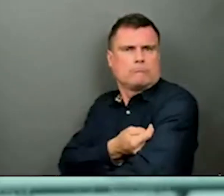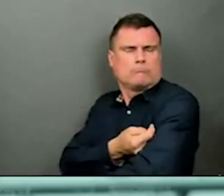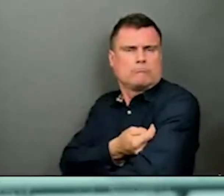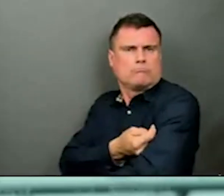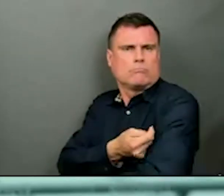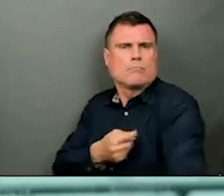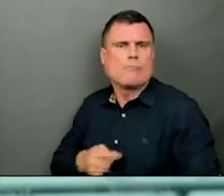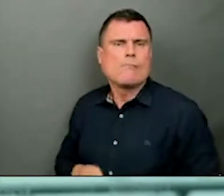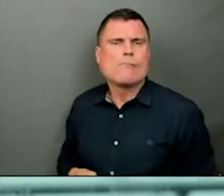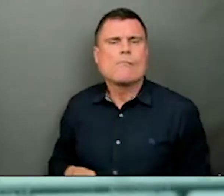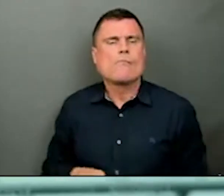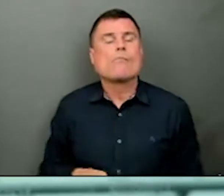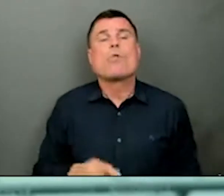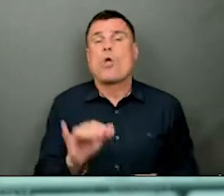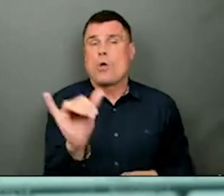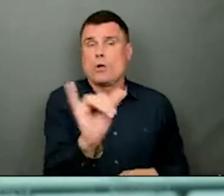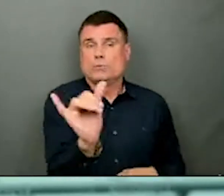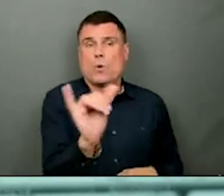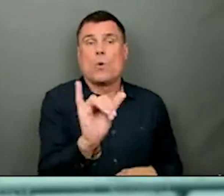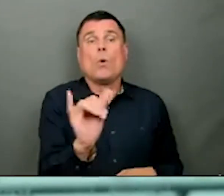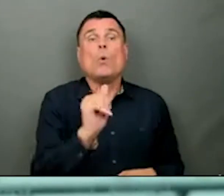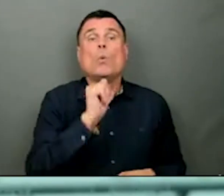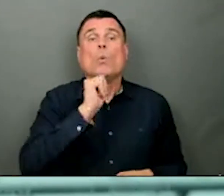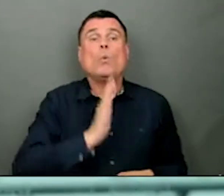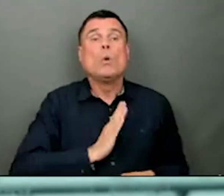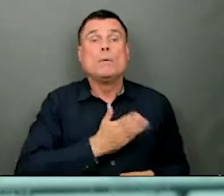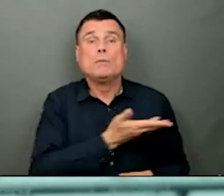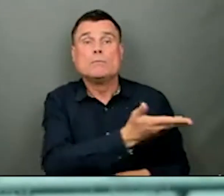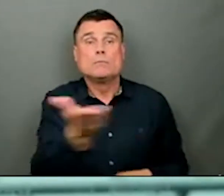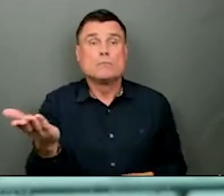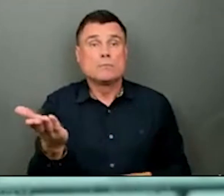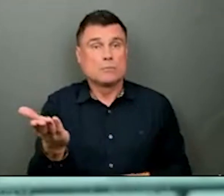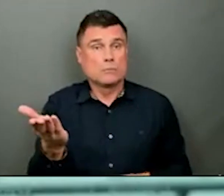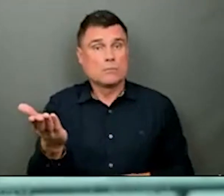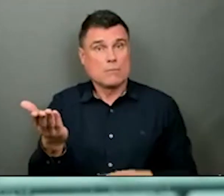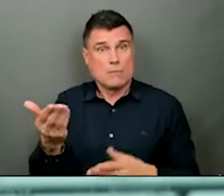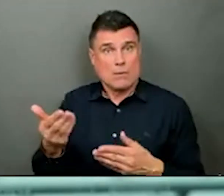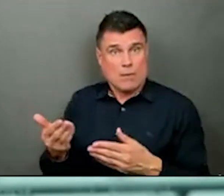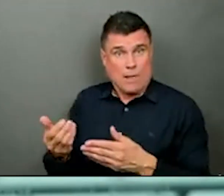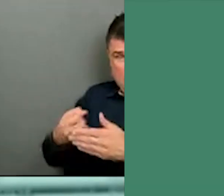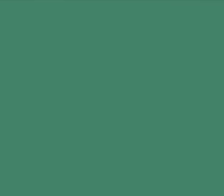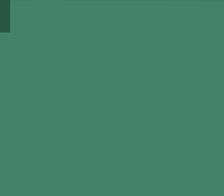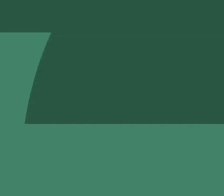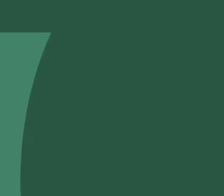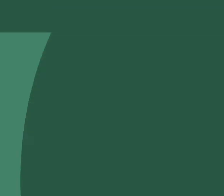antibodies to the infant as well. So that's also good news in protection of infants.